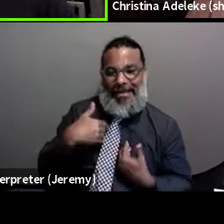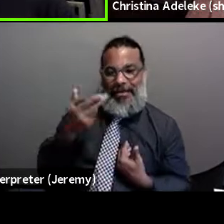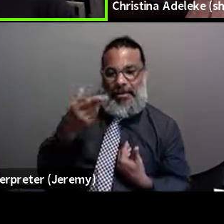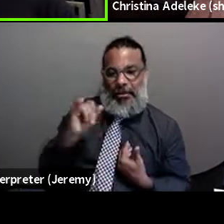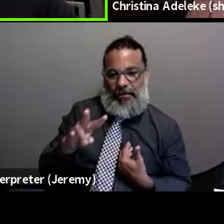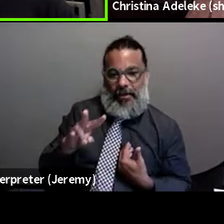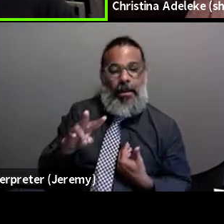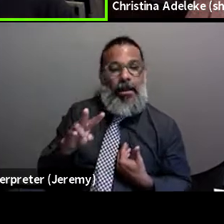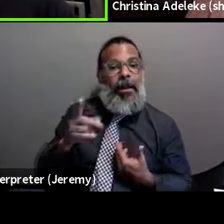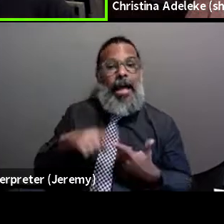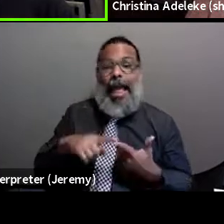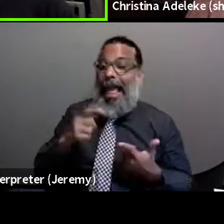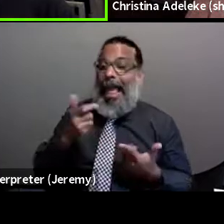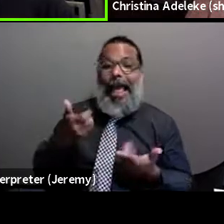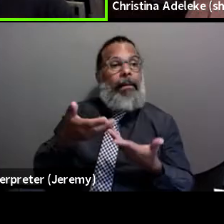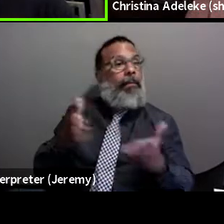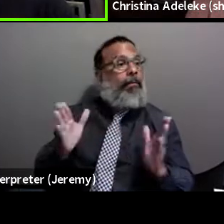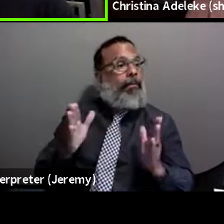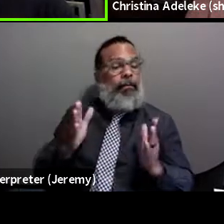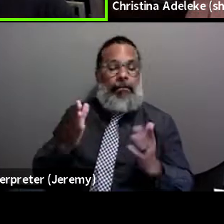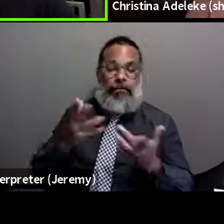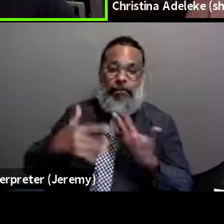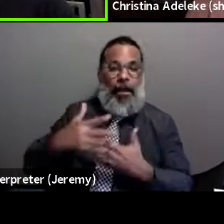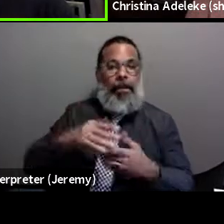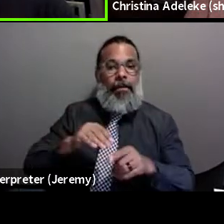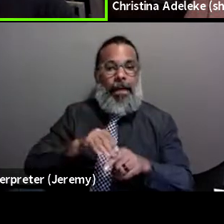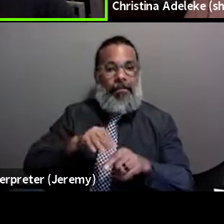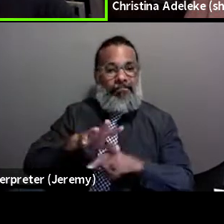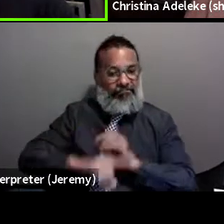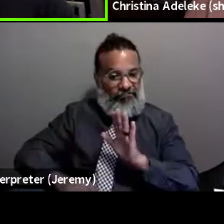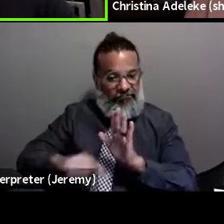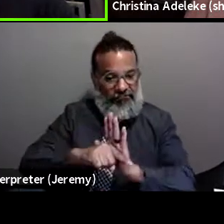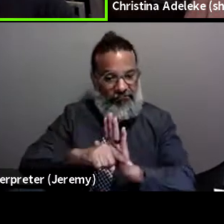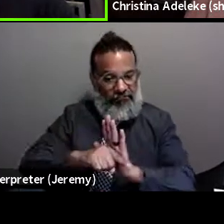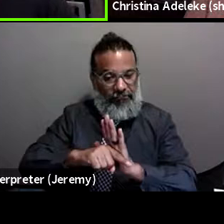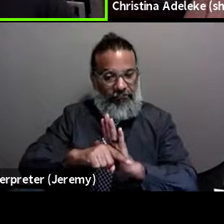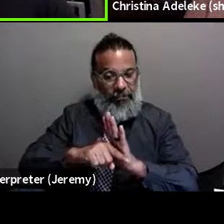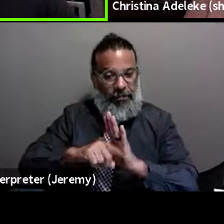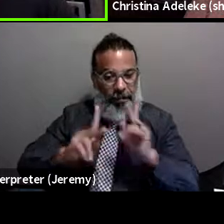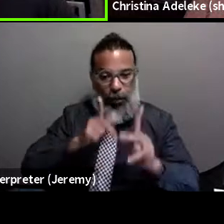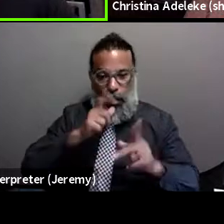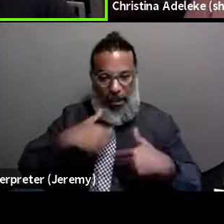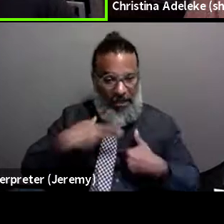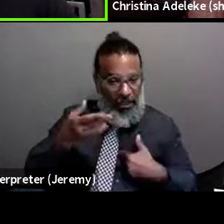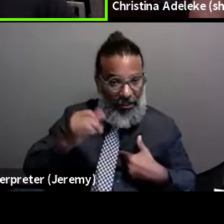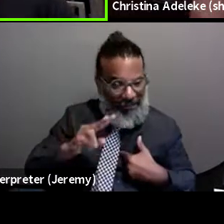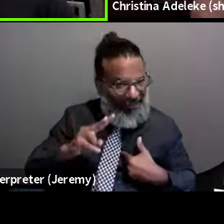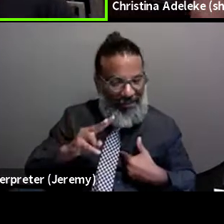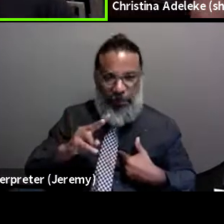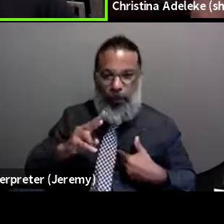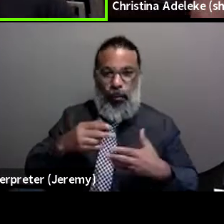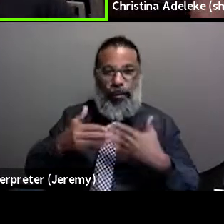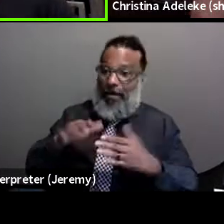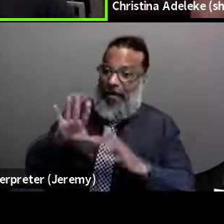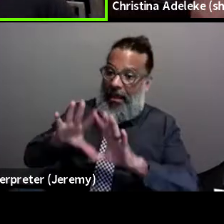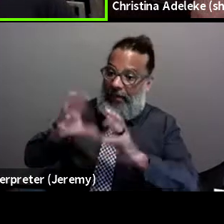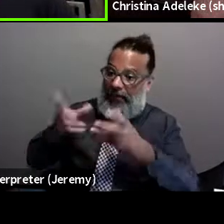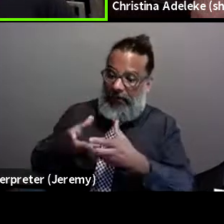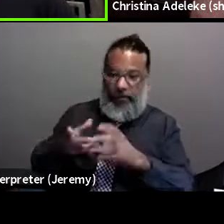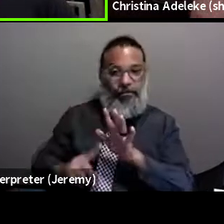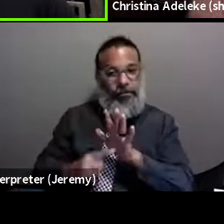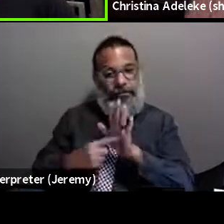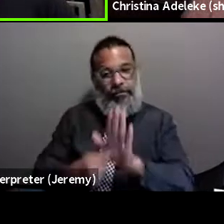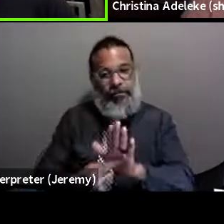every social determinant of health that adversely affects people living with HIV, that present